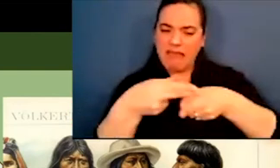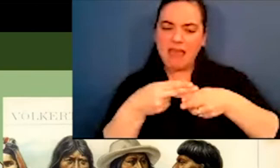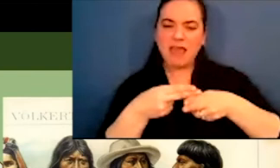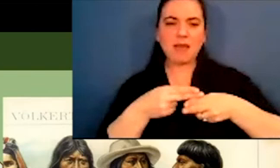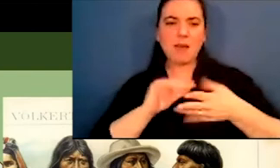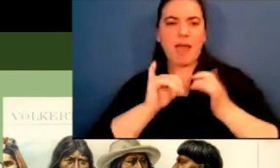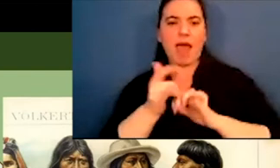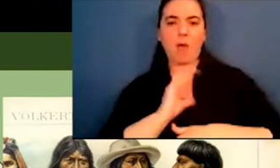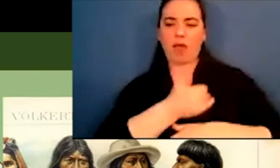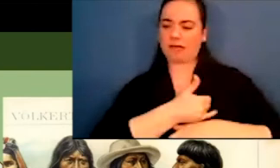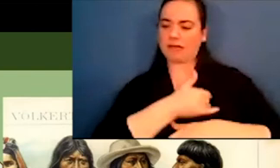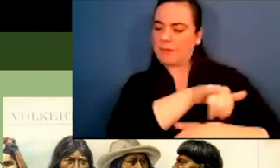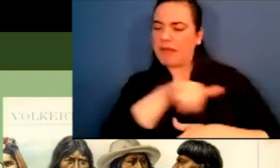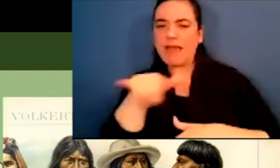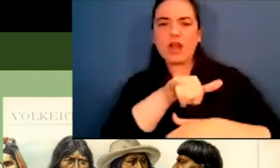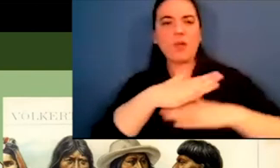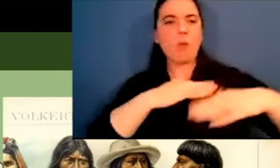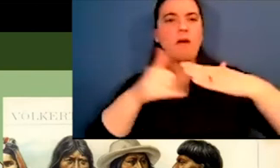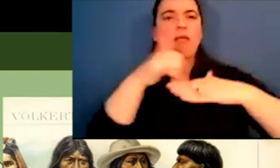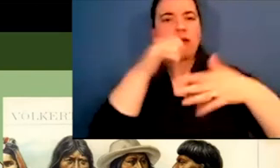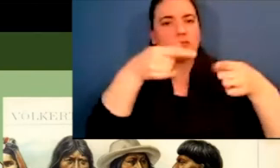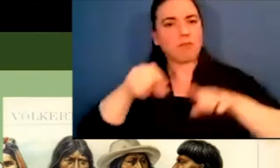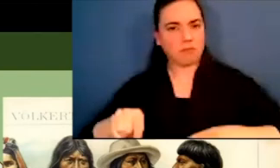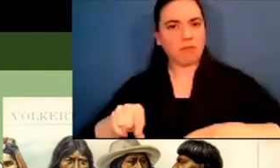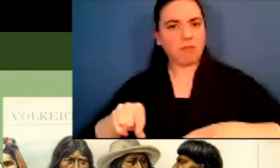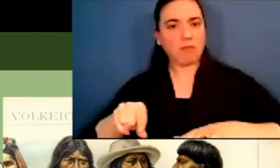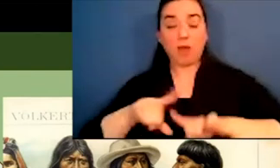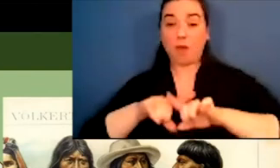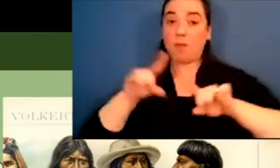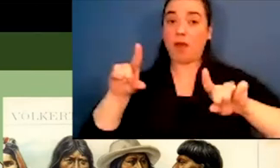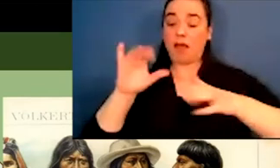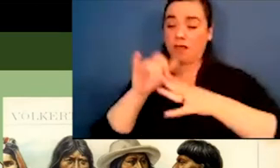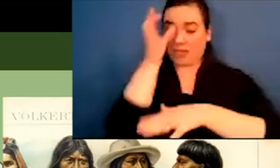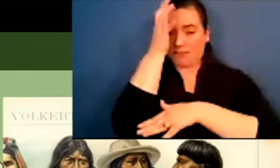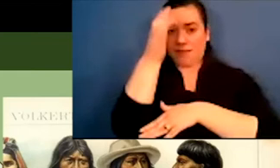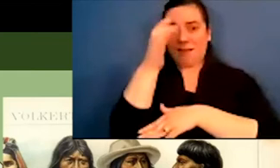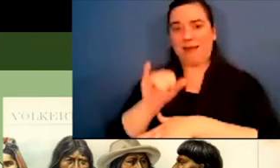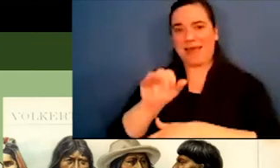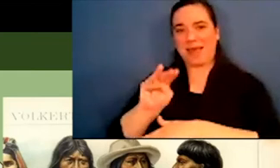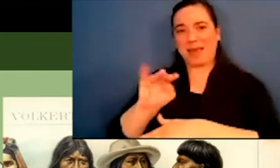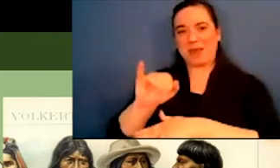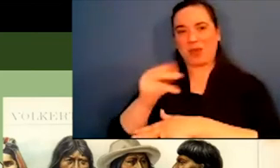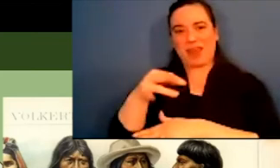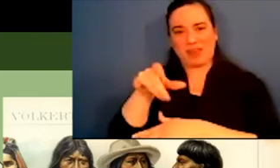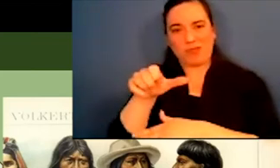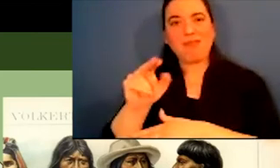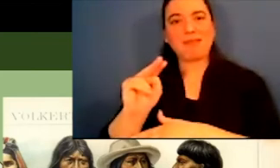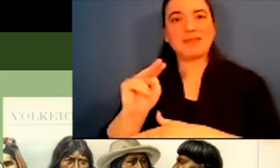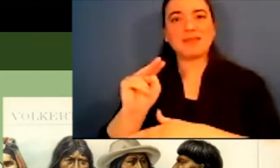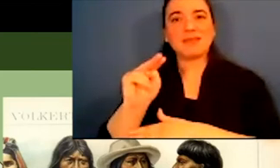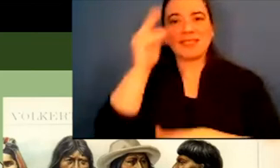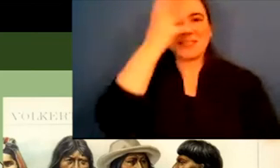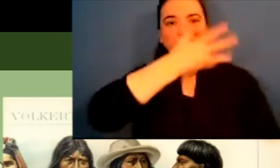nations became who they are and much of the reason behind our many similarities as indigenous people. But the concept of